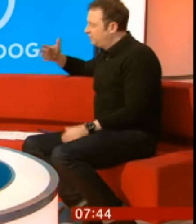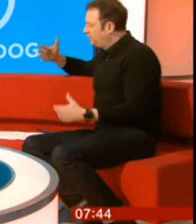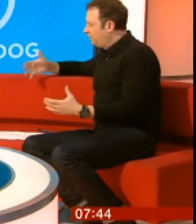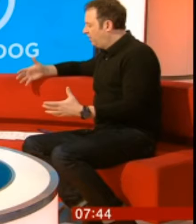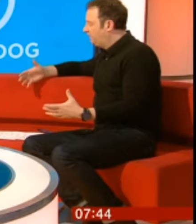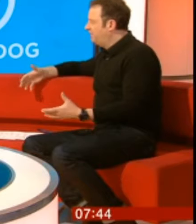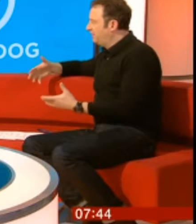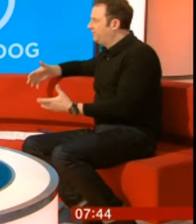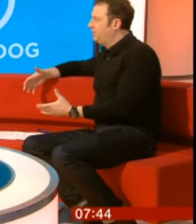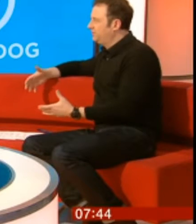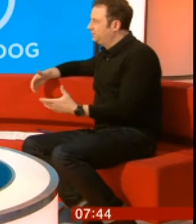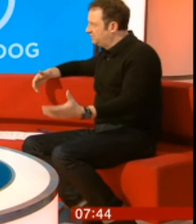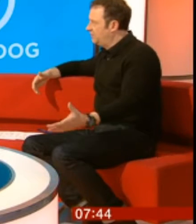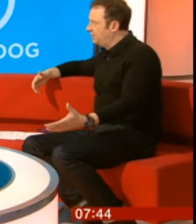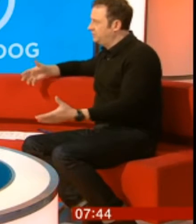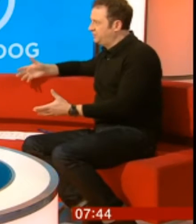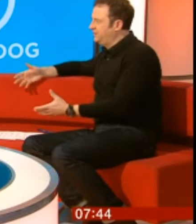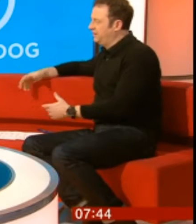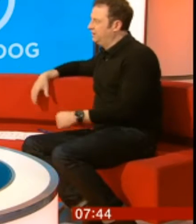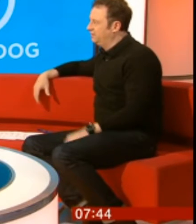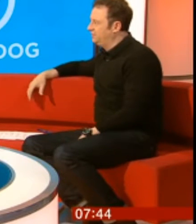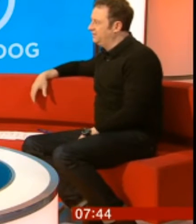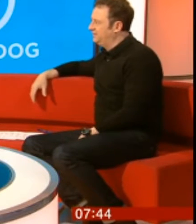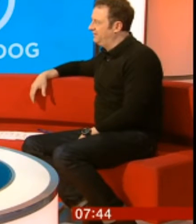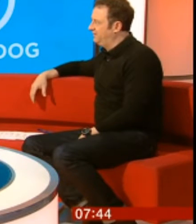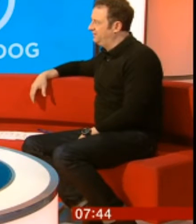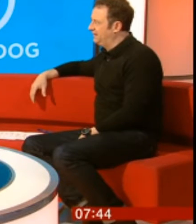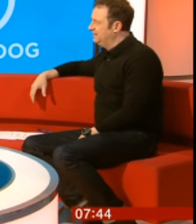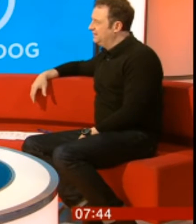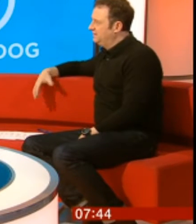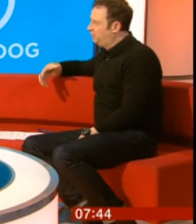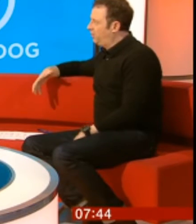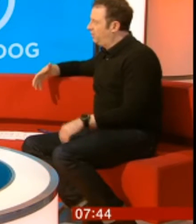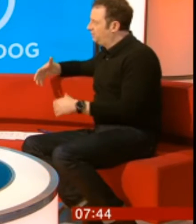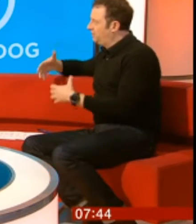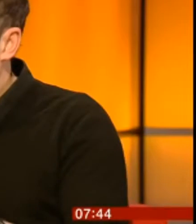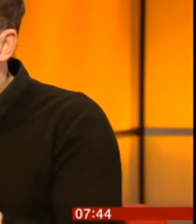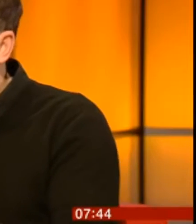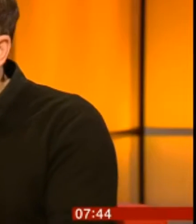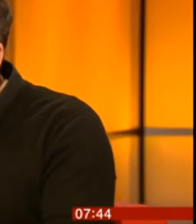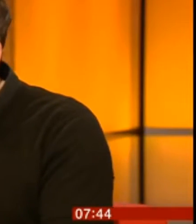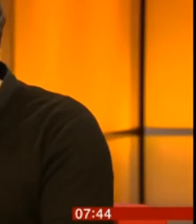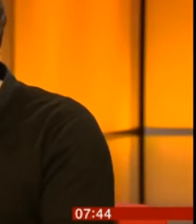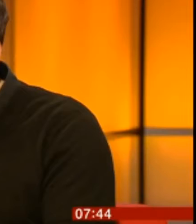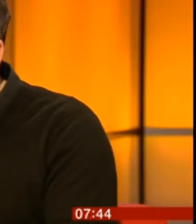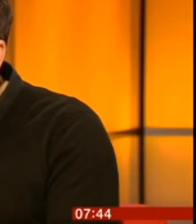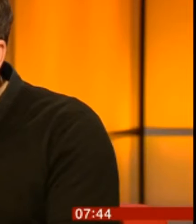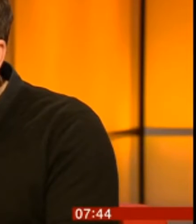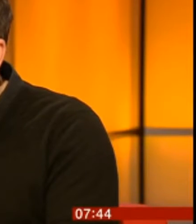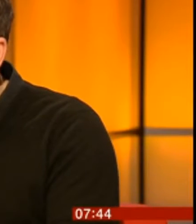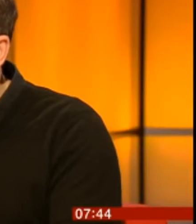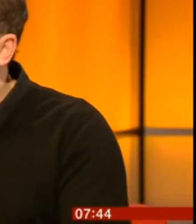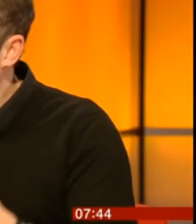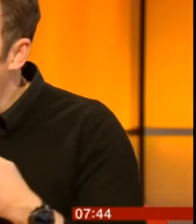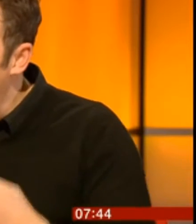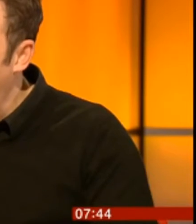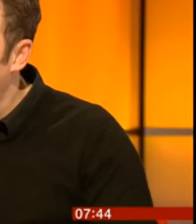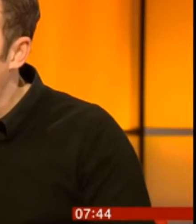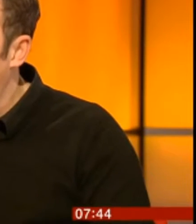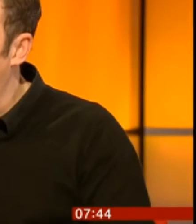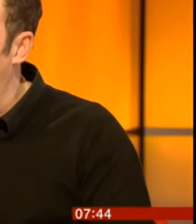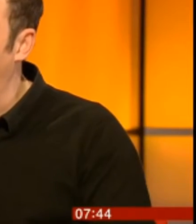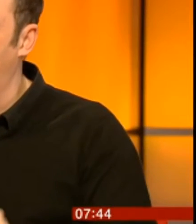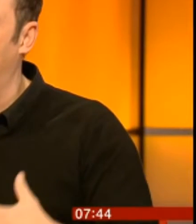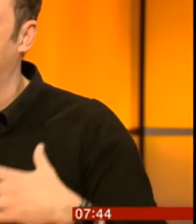So, you know, after this, I've asked, tonight you'll see, I'd speak to the FSA, to ask, how difficult is this, really, to get